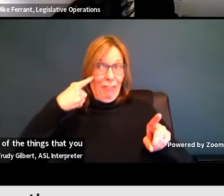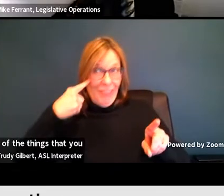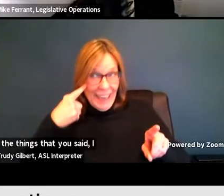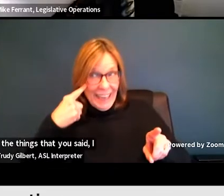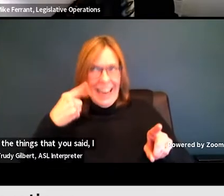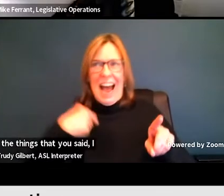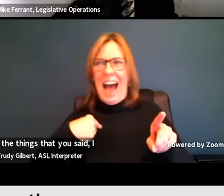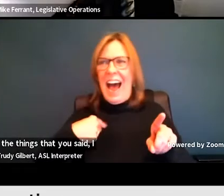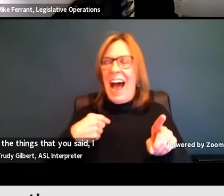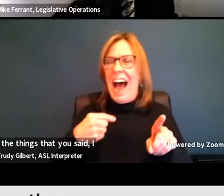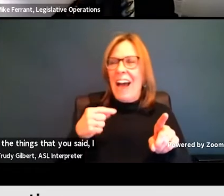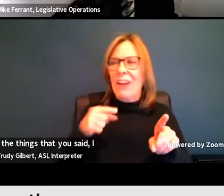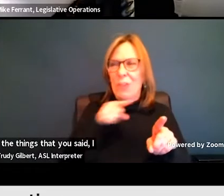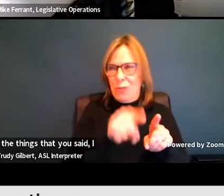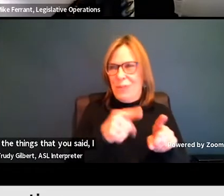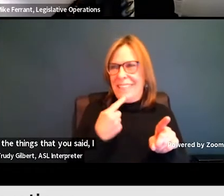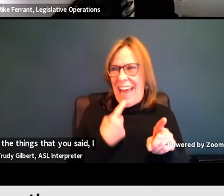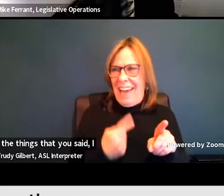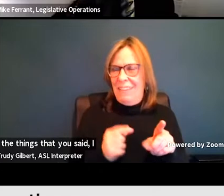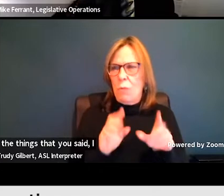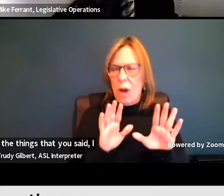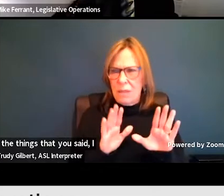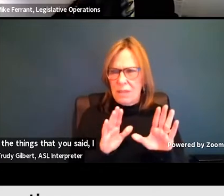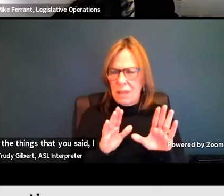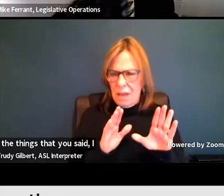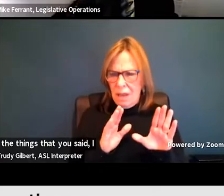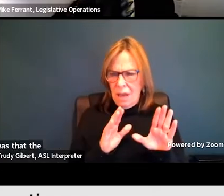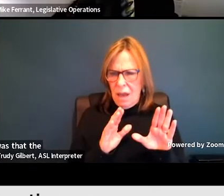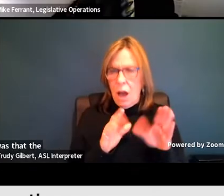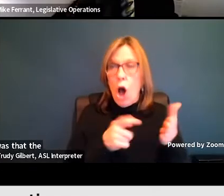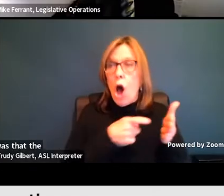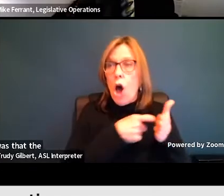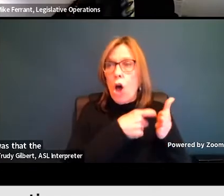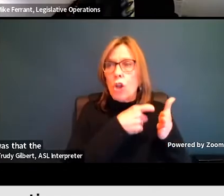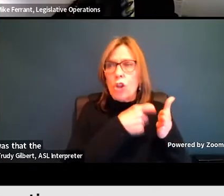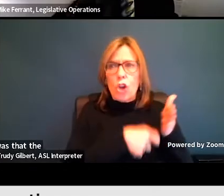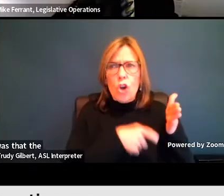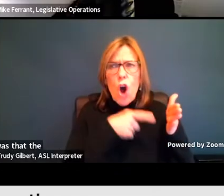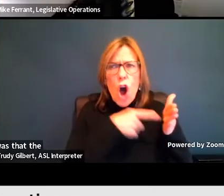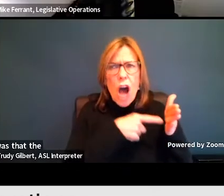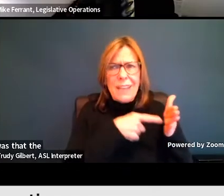was that the cost is irrelevant.